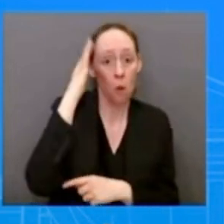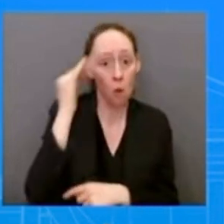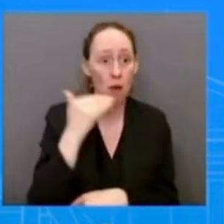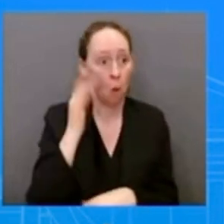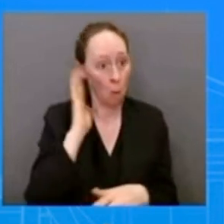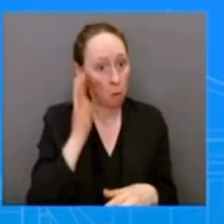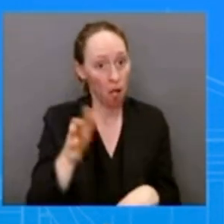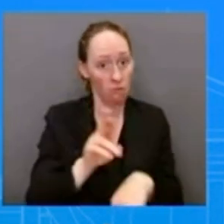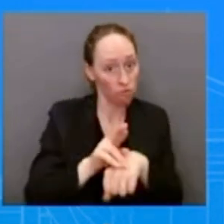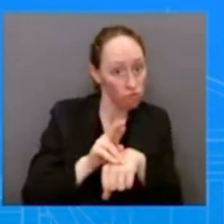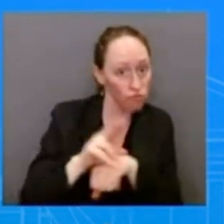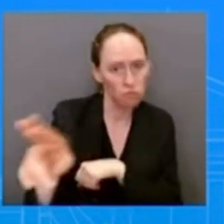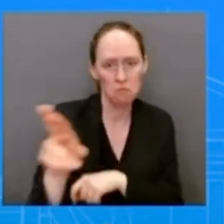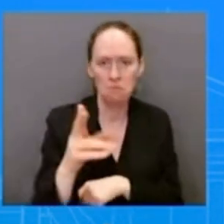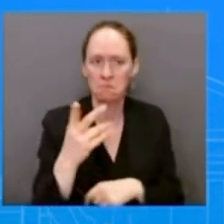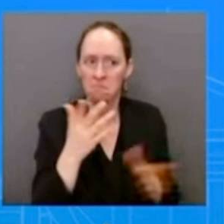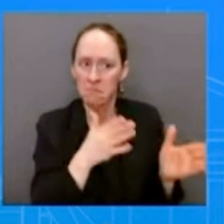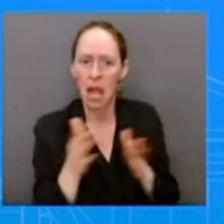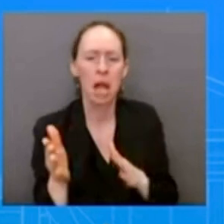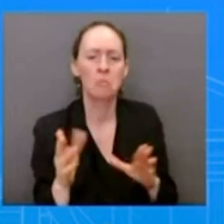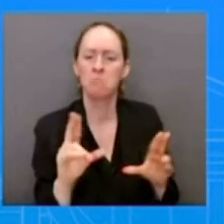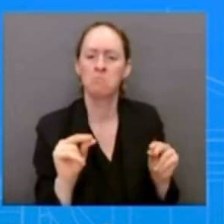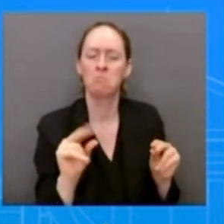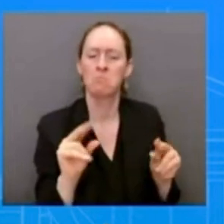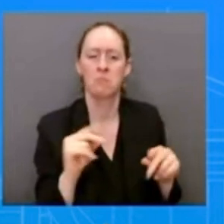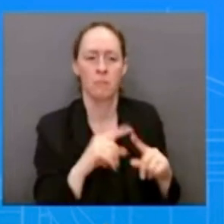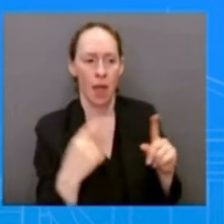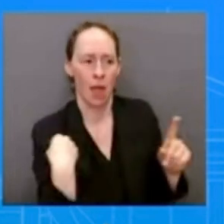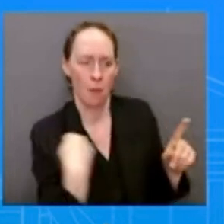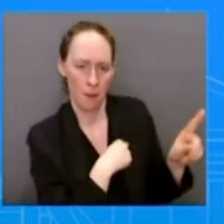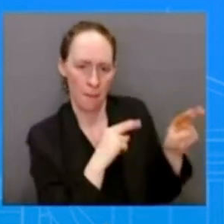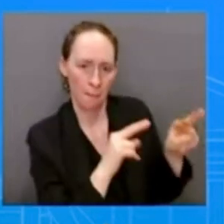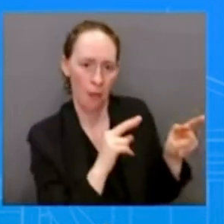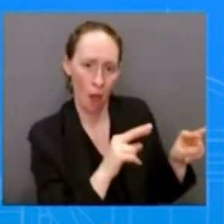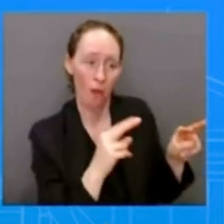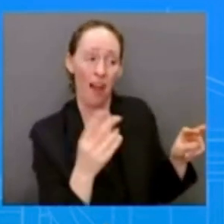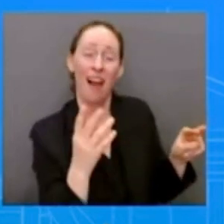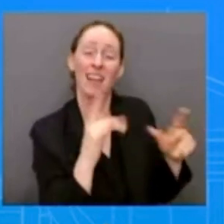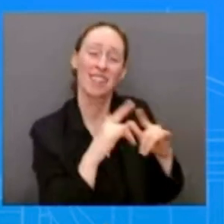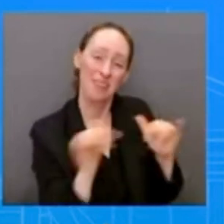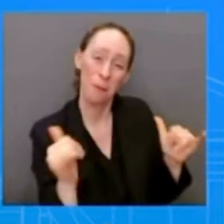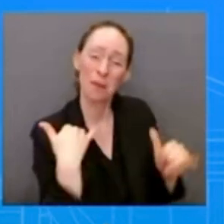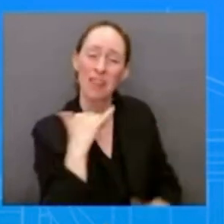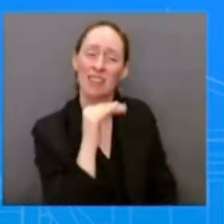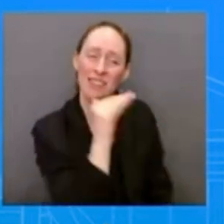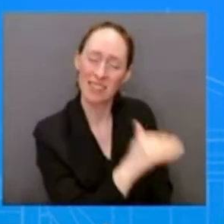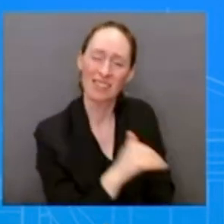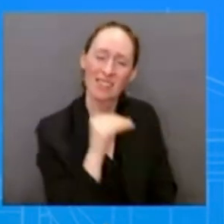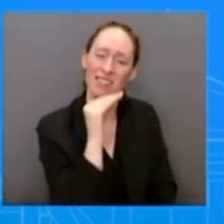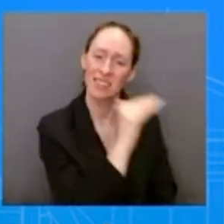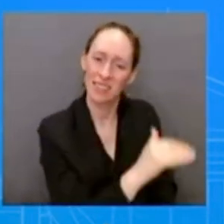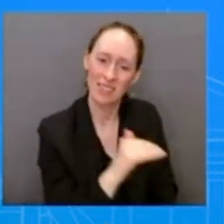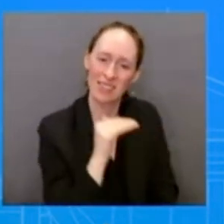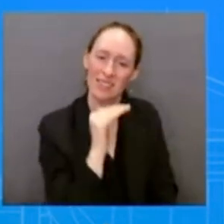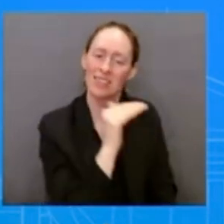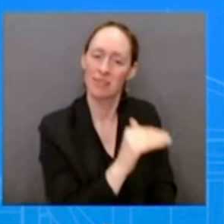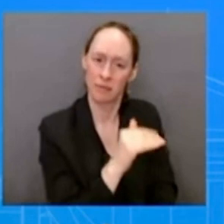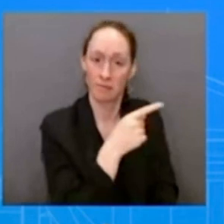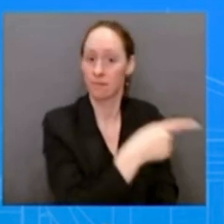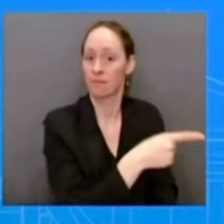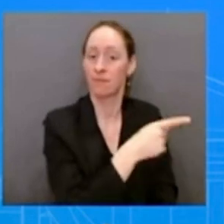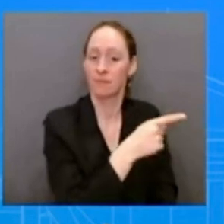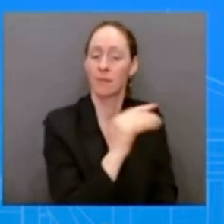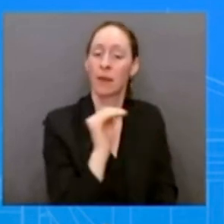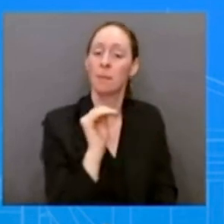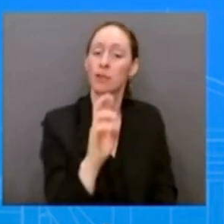again we urge mr kim to sit down uh with the united states we without precondition we've made this